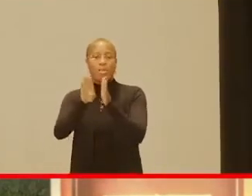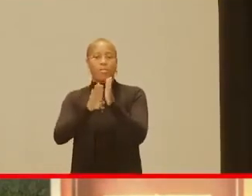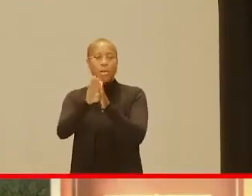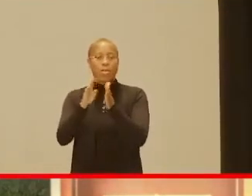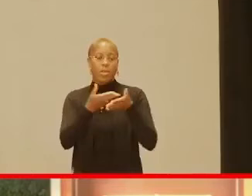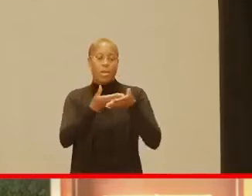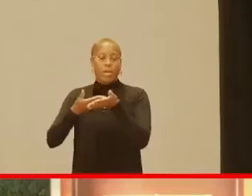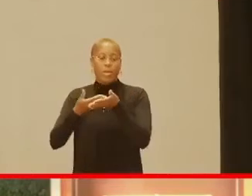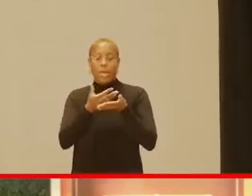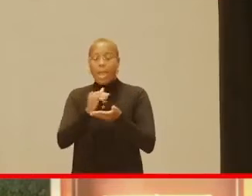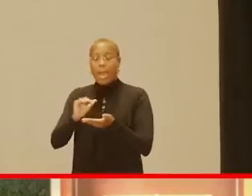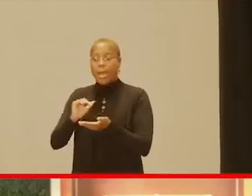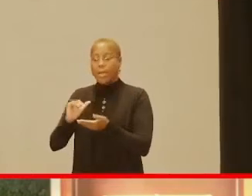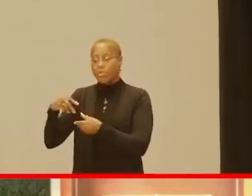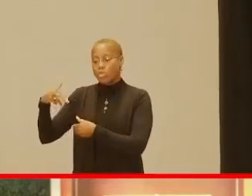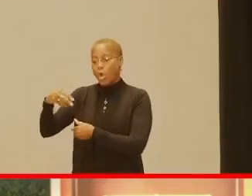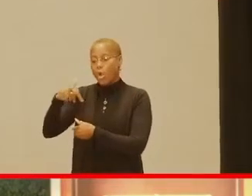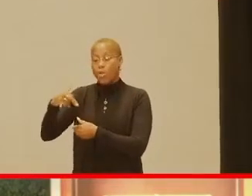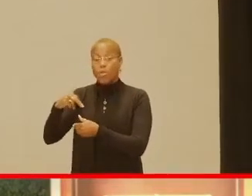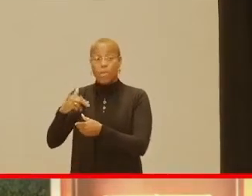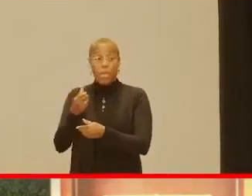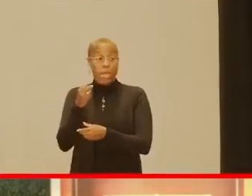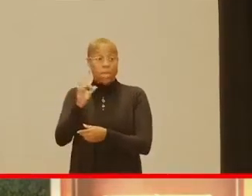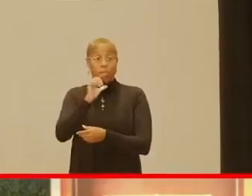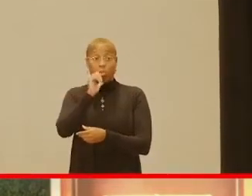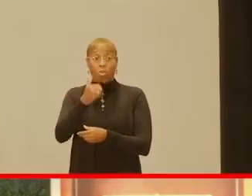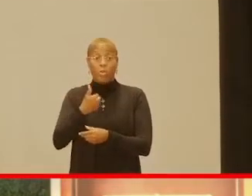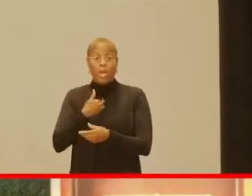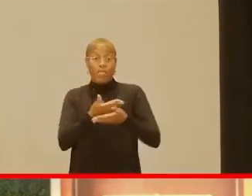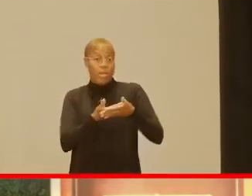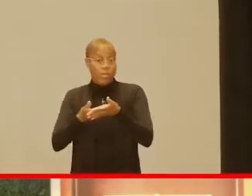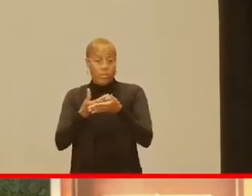don't worry if you don't have infants and toddlers.